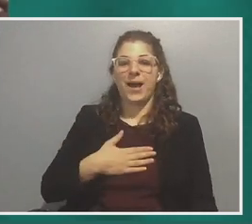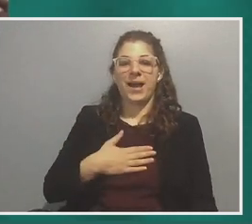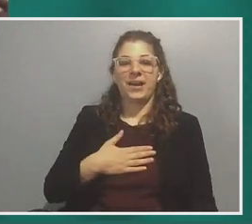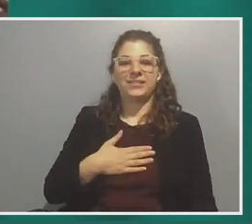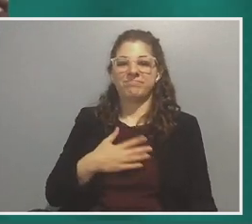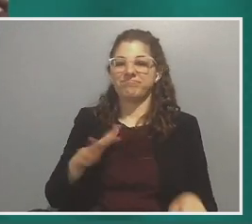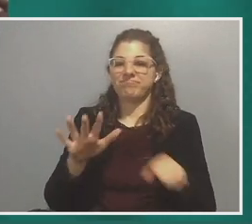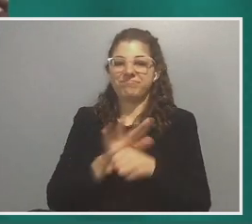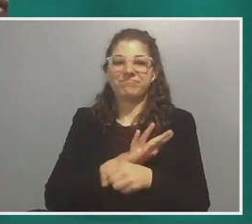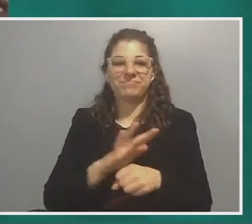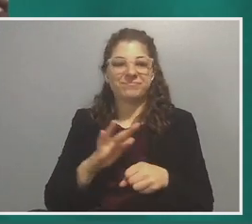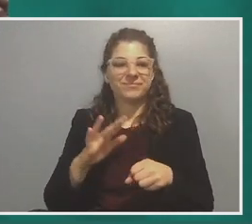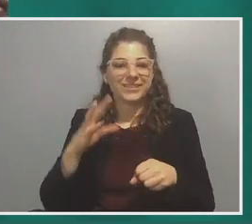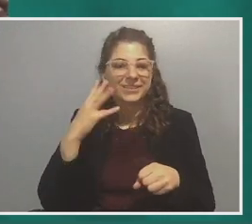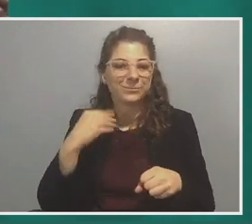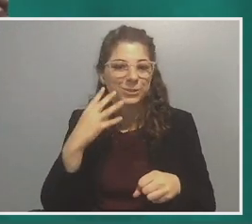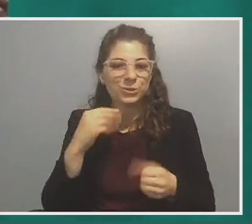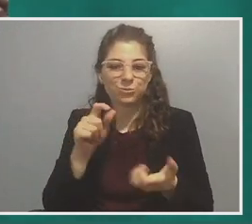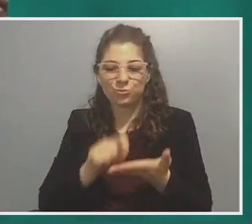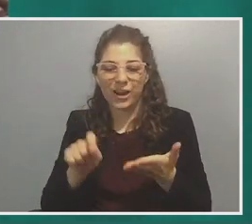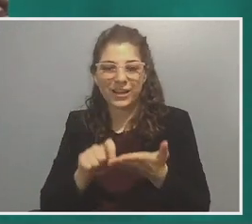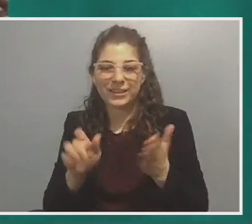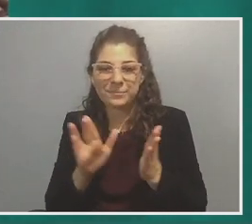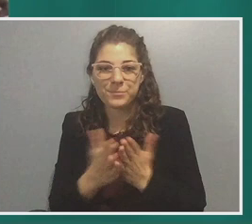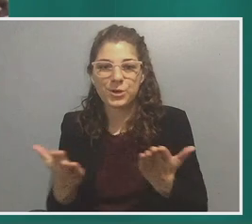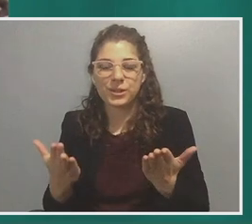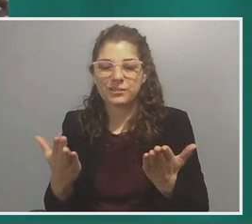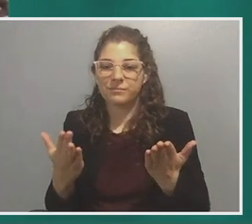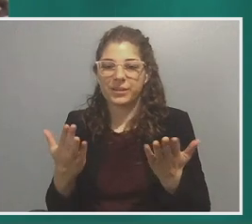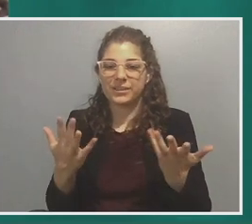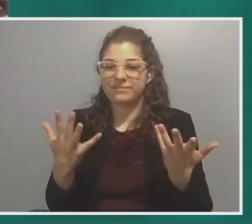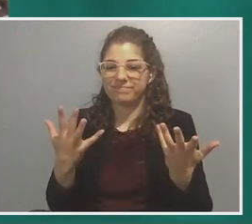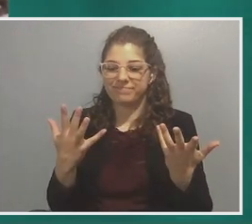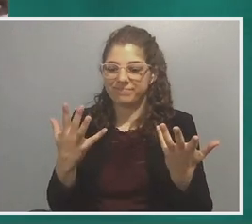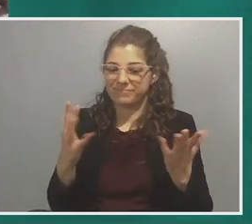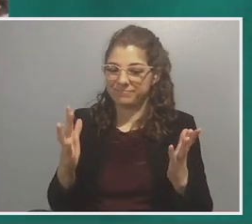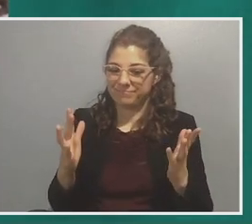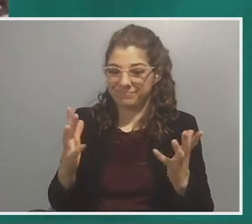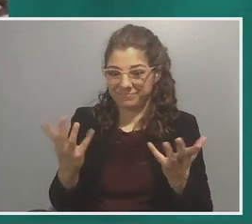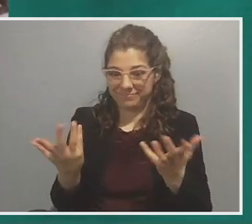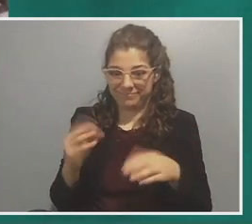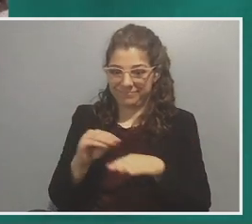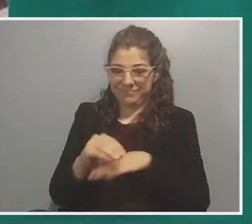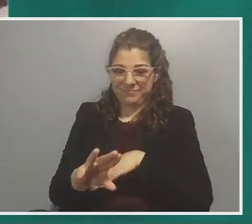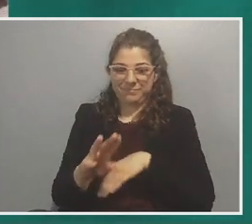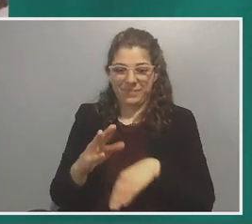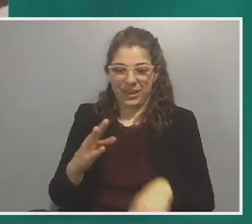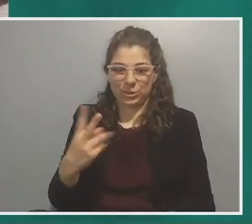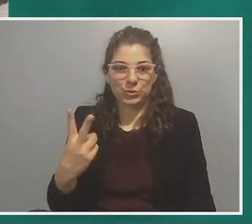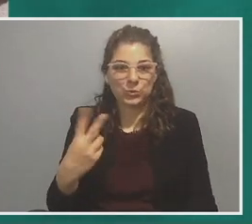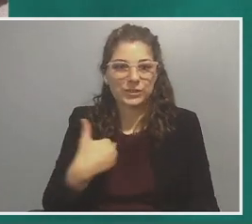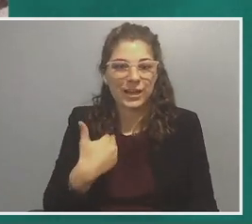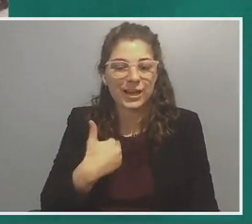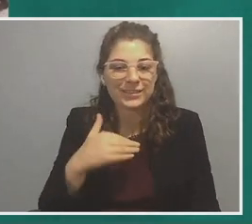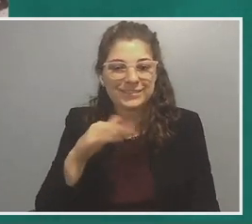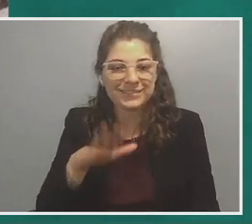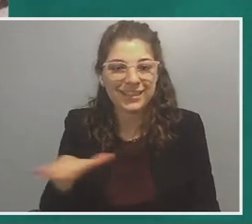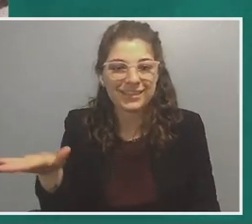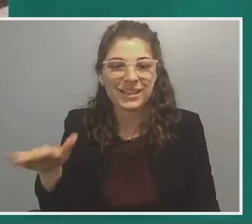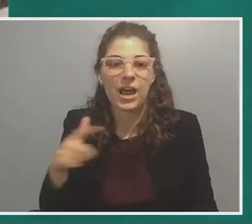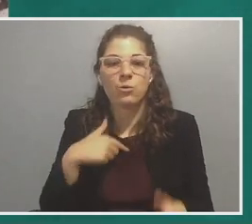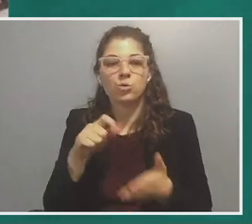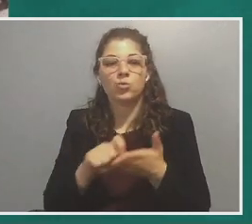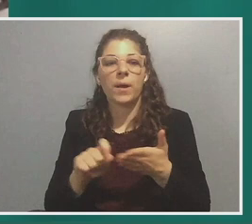experience writing this book has been animated by having two young children. Um, and those, I would sort of write those poems on the